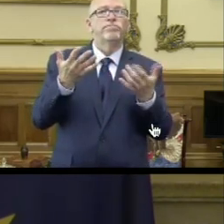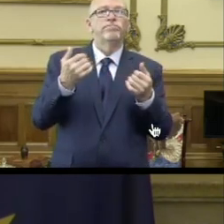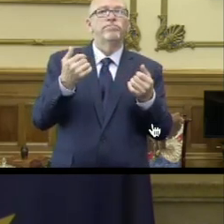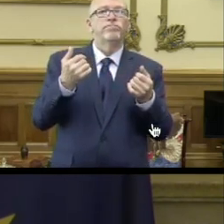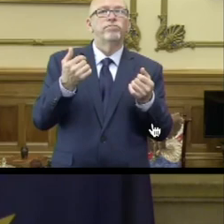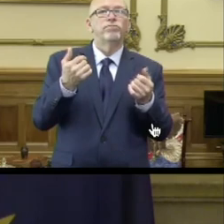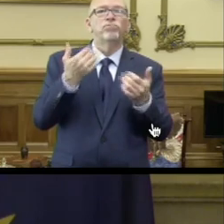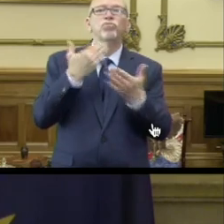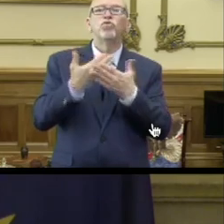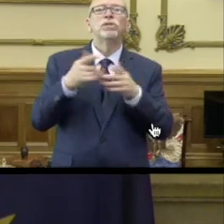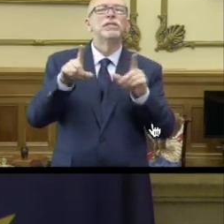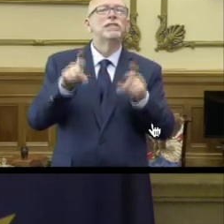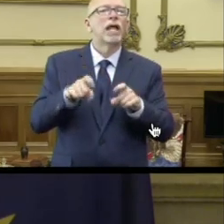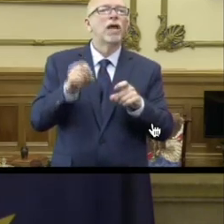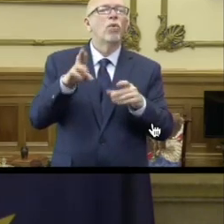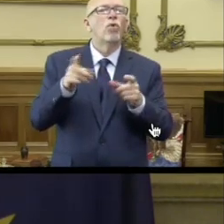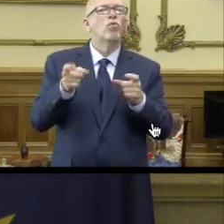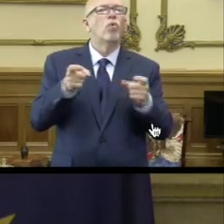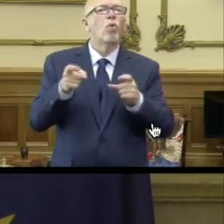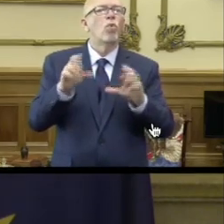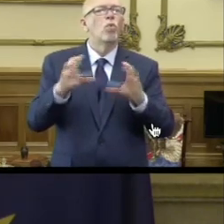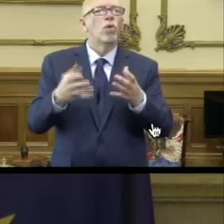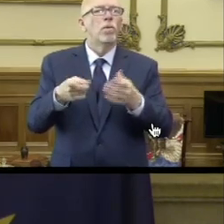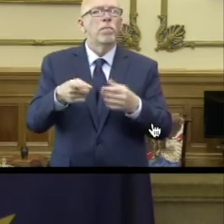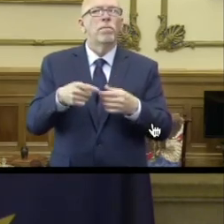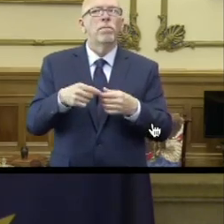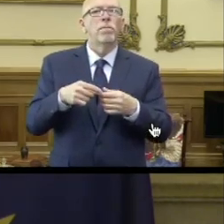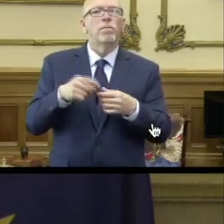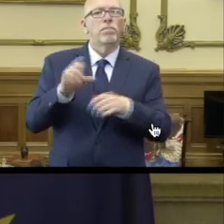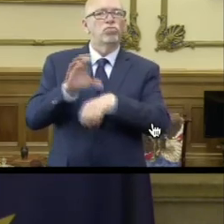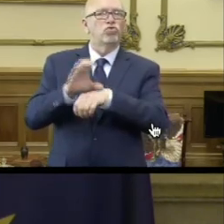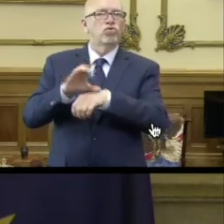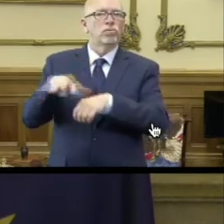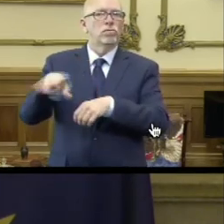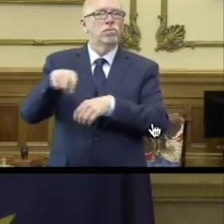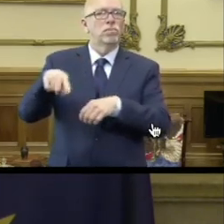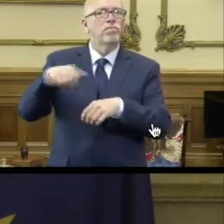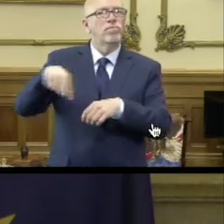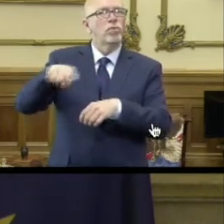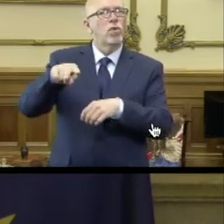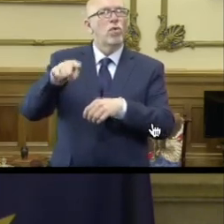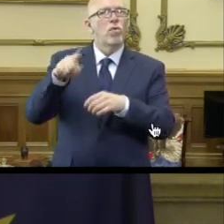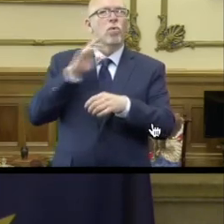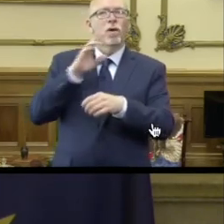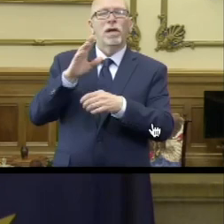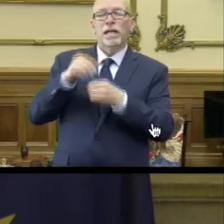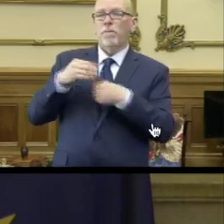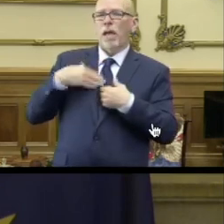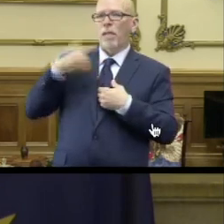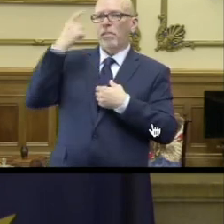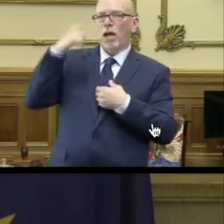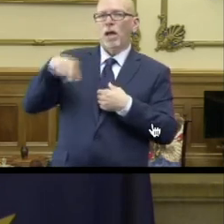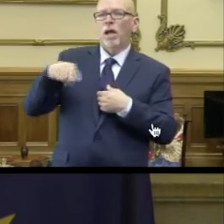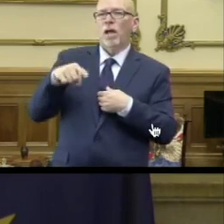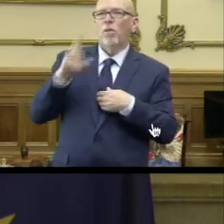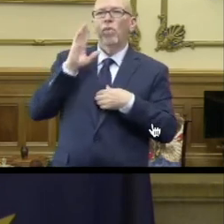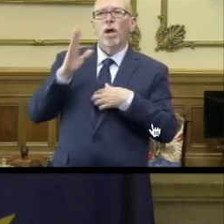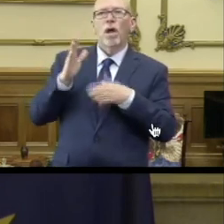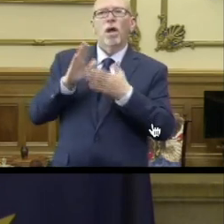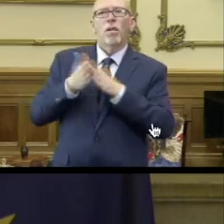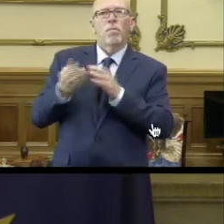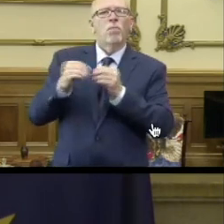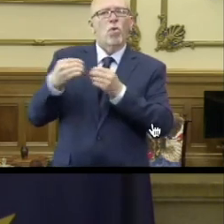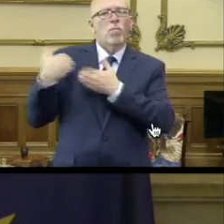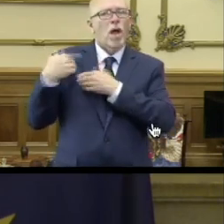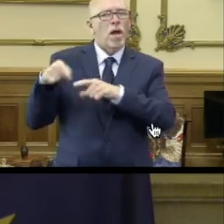test or a control group would be houses of worship, that these would be the absolute, in my mind, most responsible. But